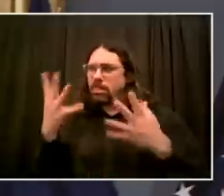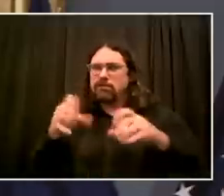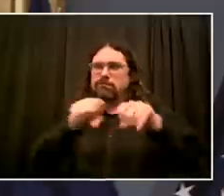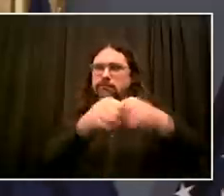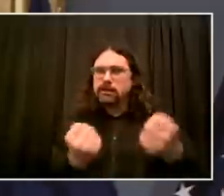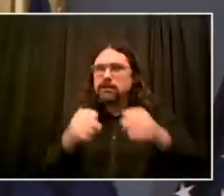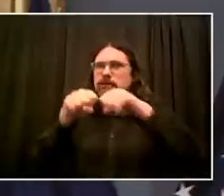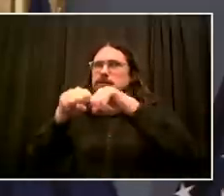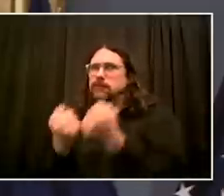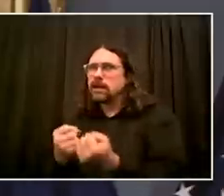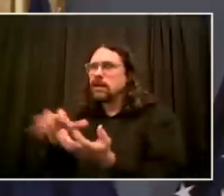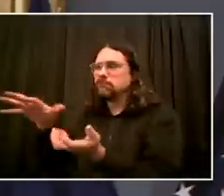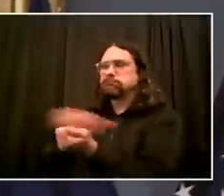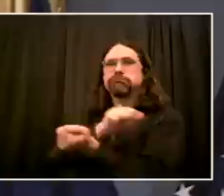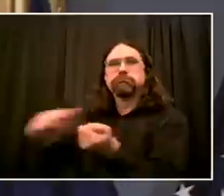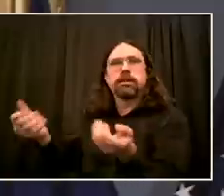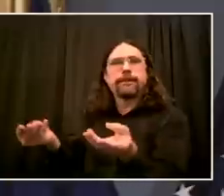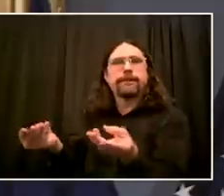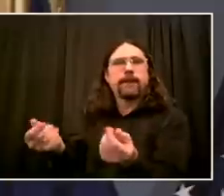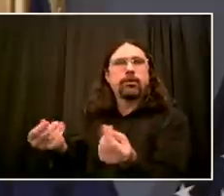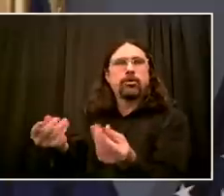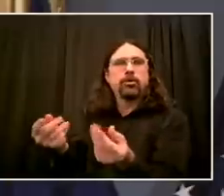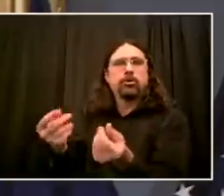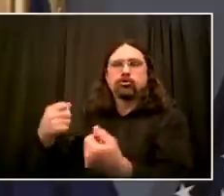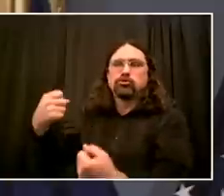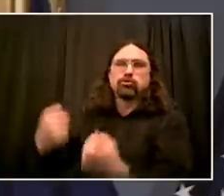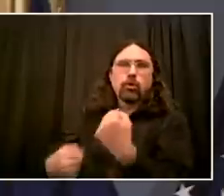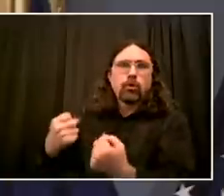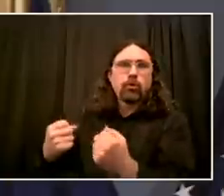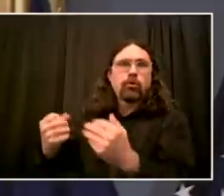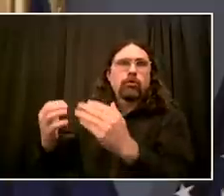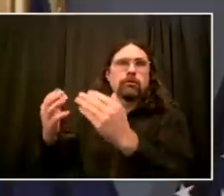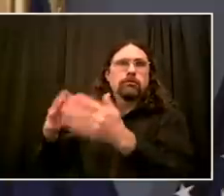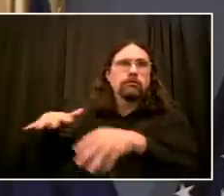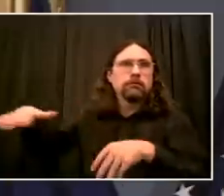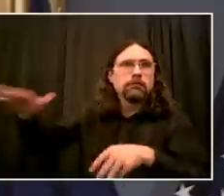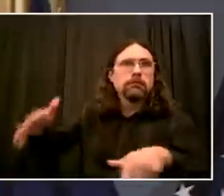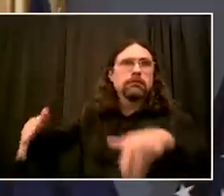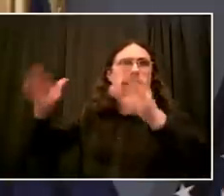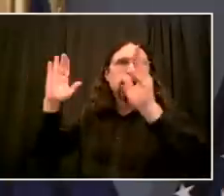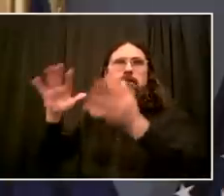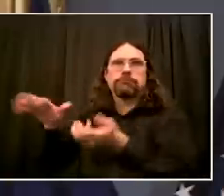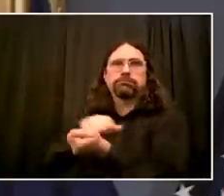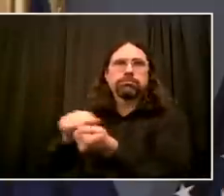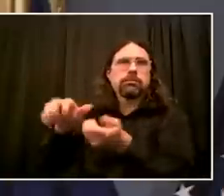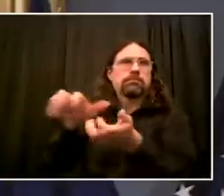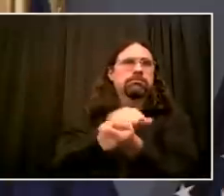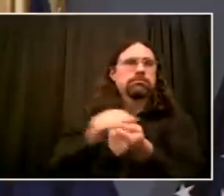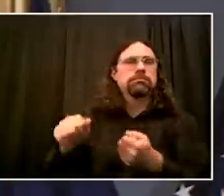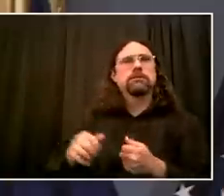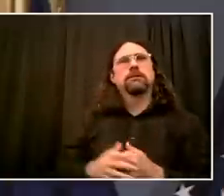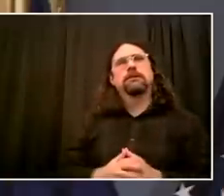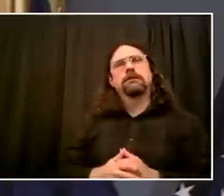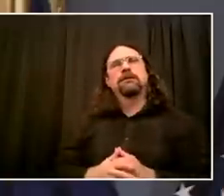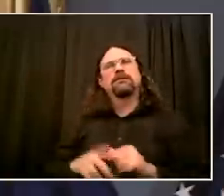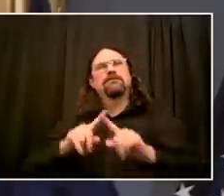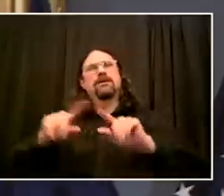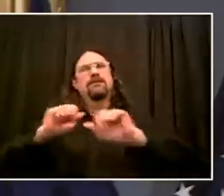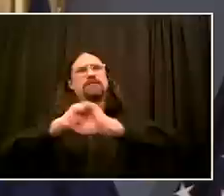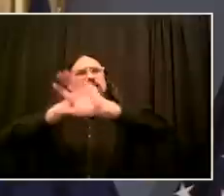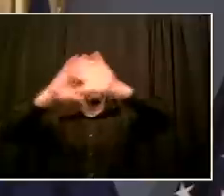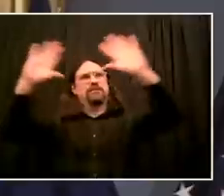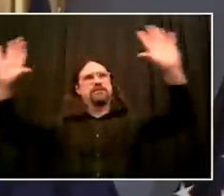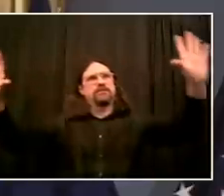complex, very difficult, now unlike anything honestly we have seen in recent years, and this is something that bears real discussion and real